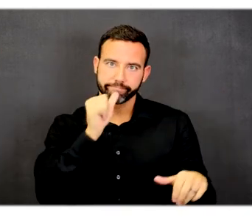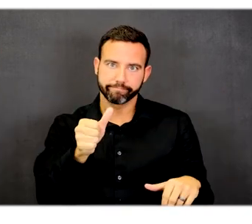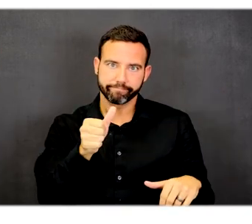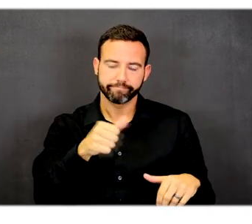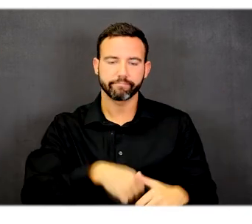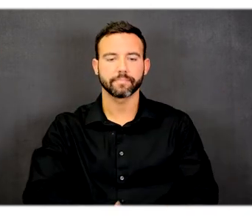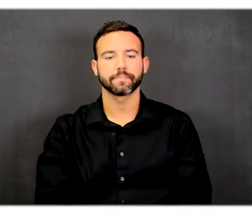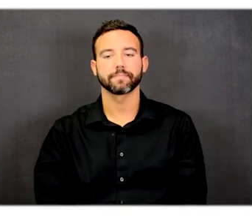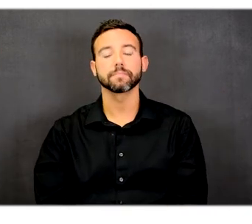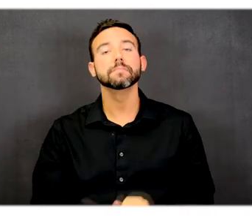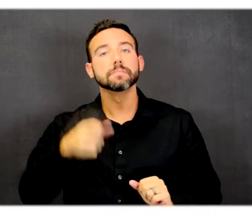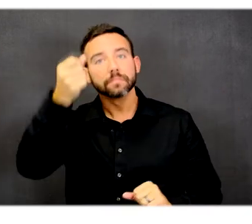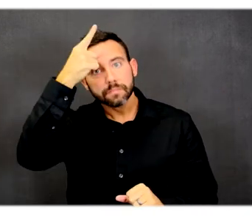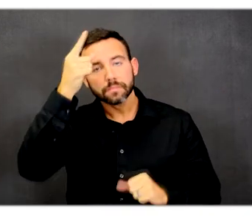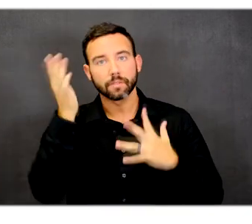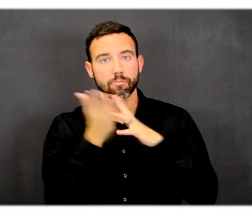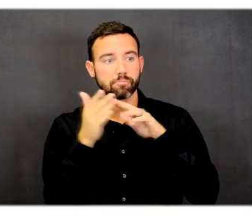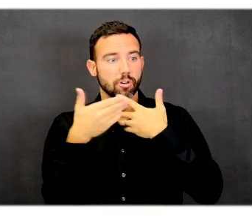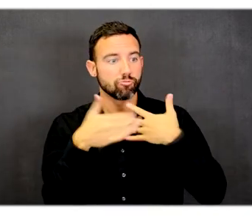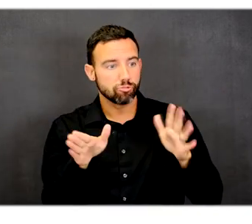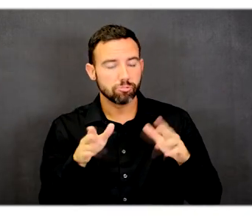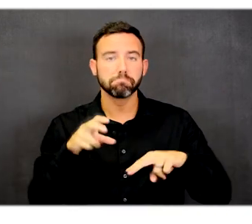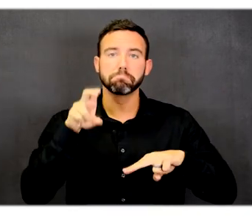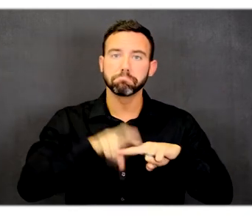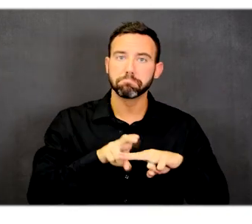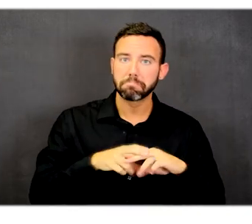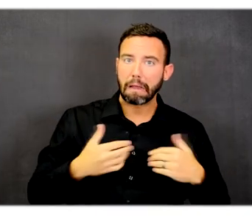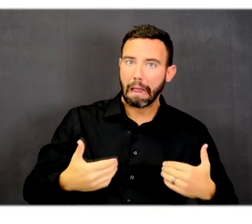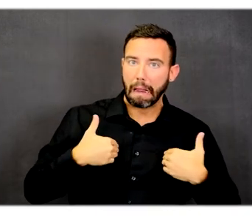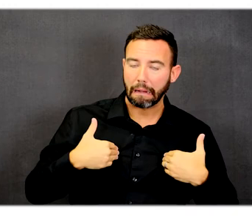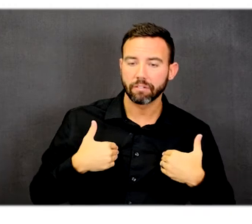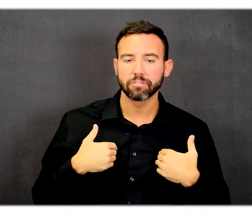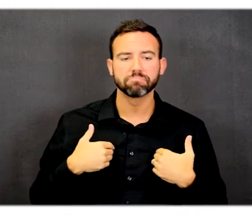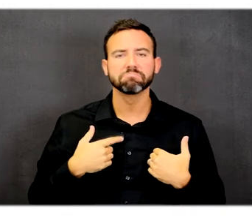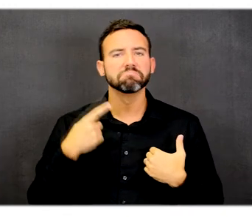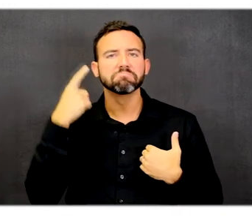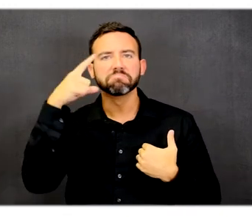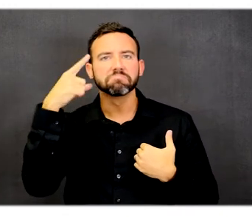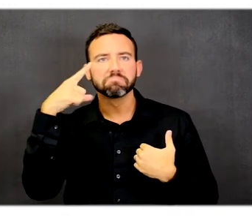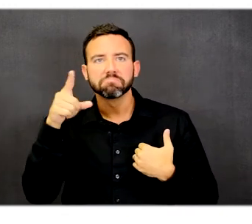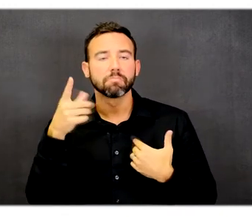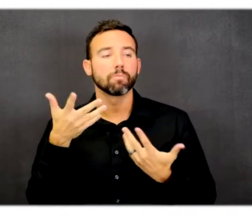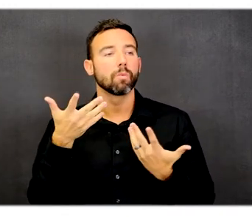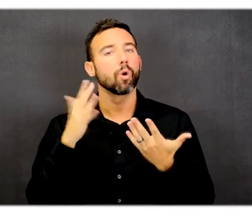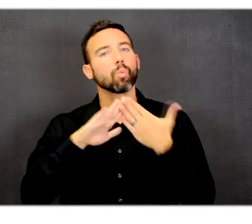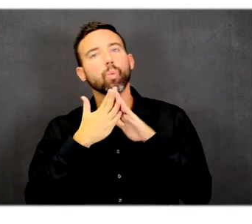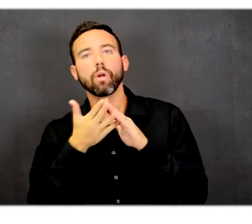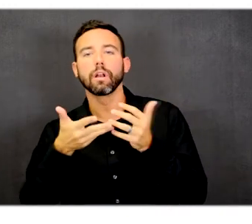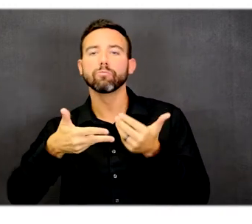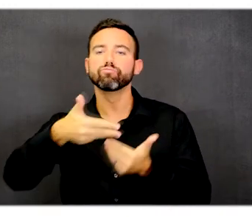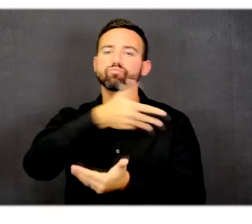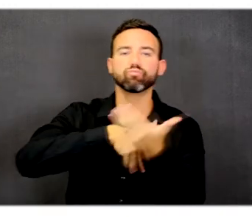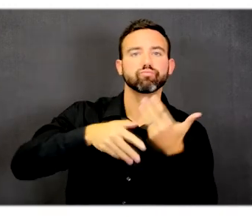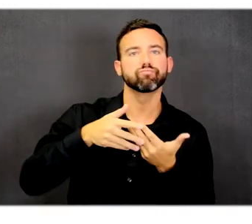The break room has seating and is a place for informal conversations and community-type things to happen.